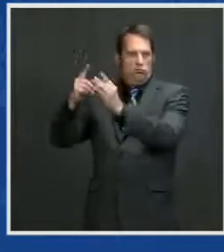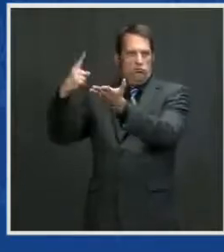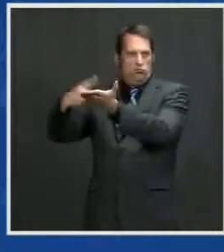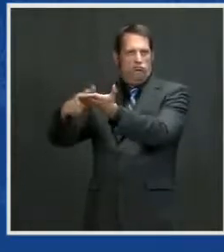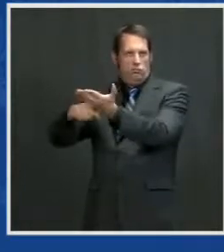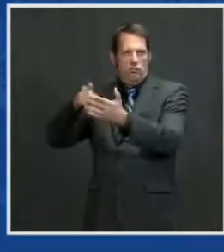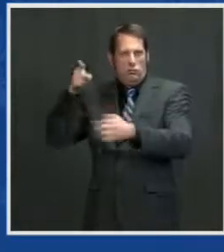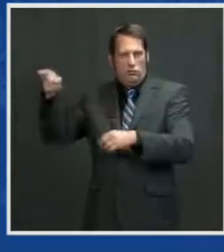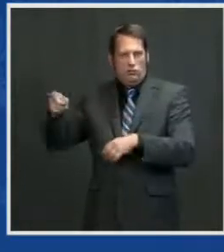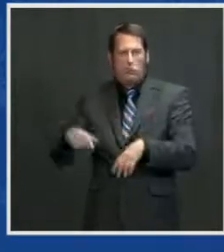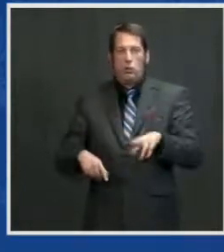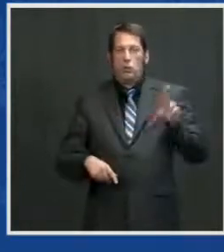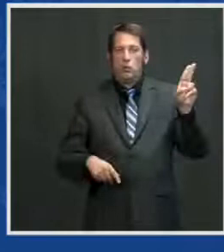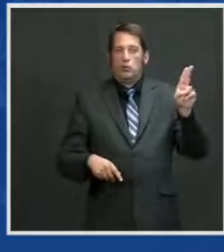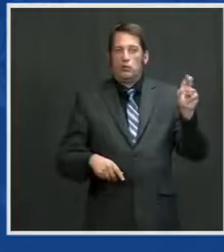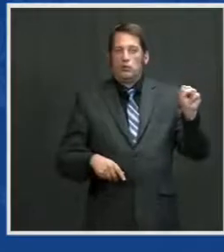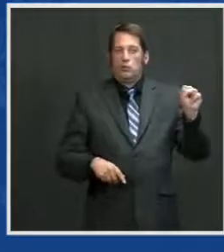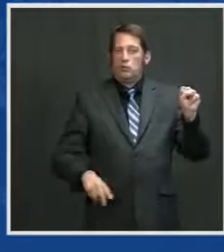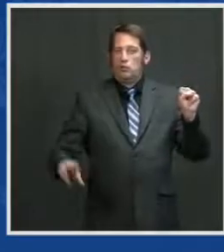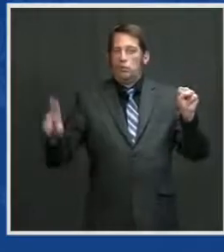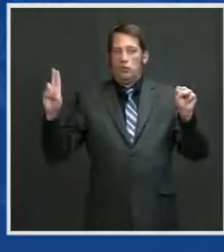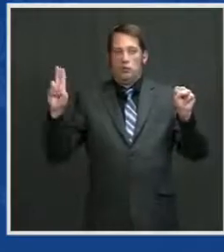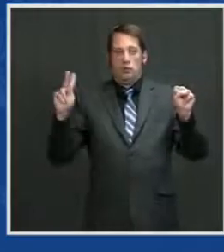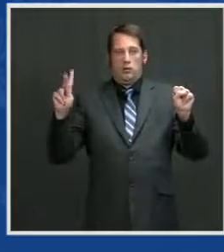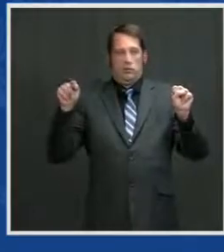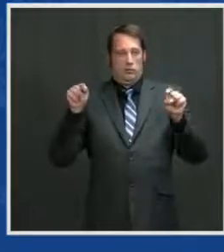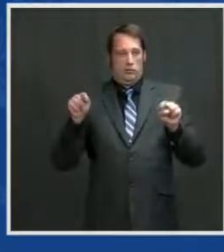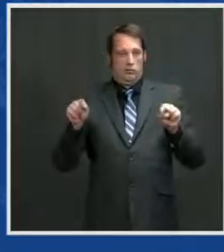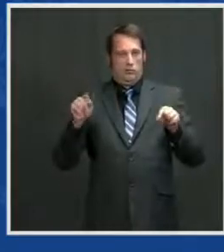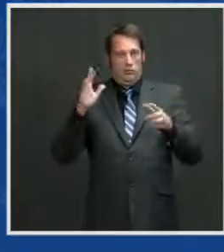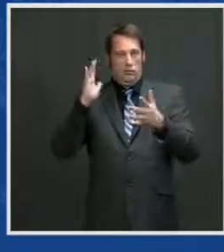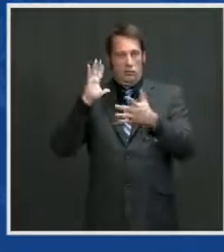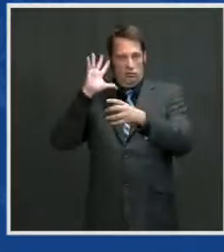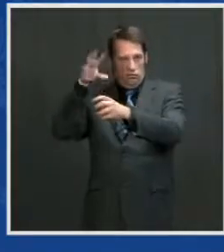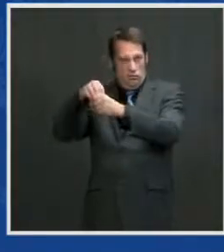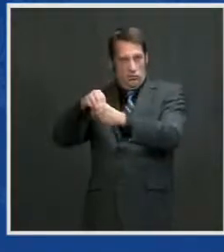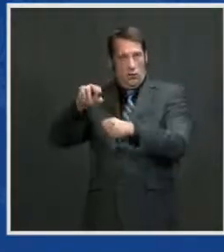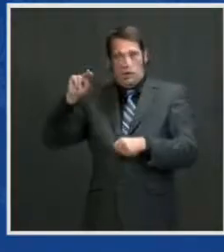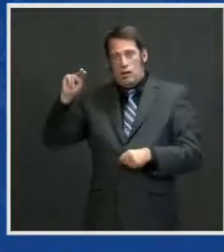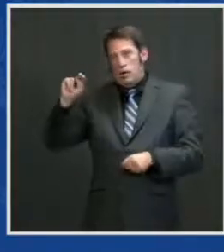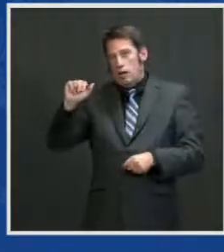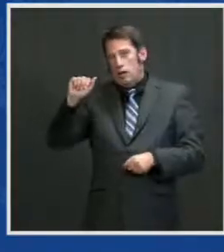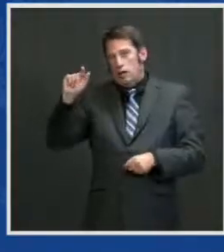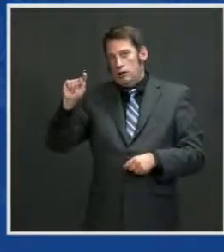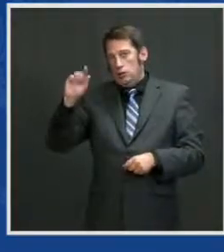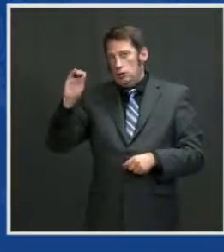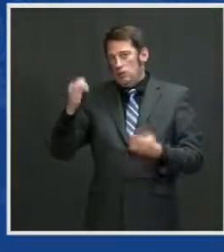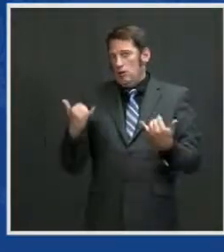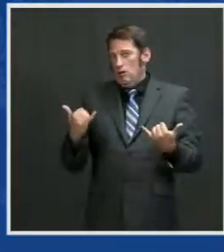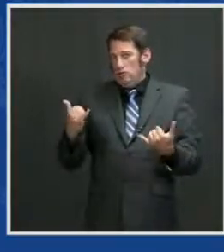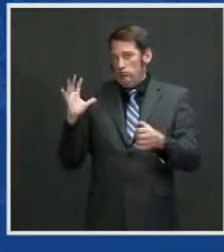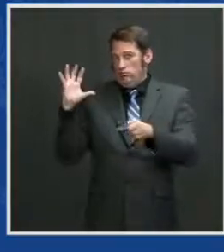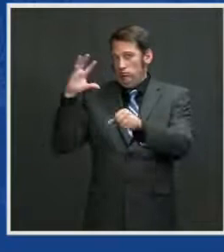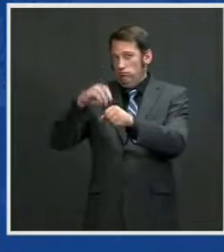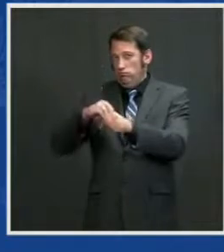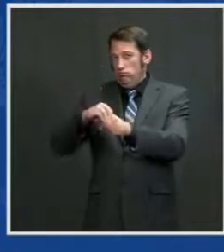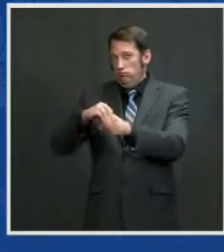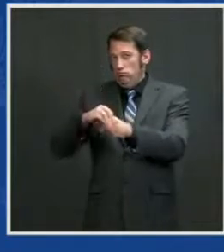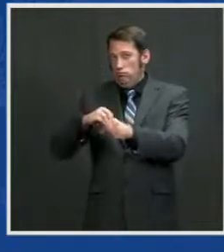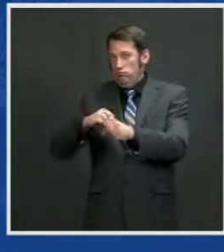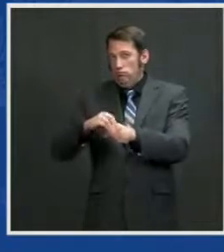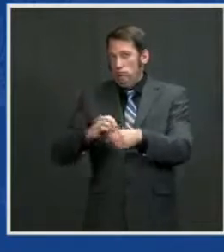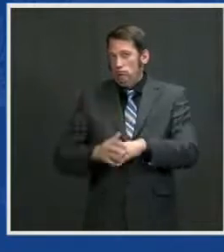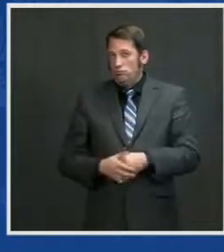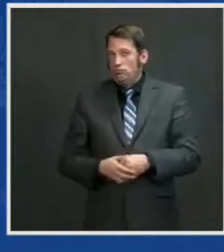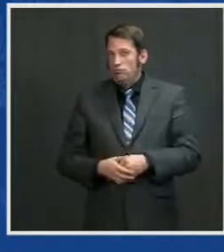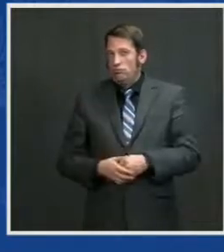NATO, the strongest military and political alliance in the history of the world, and that's not hyperbole. Our troops have stood shoulder to shoulder around the